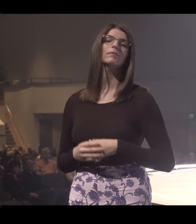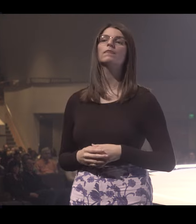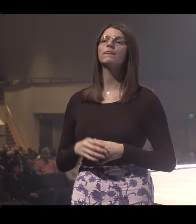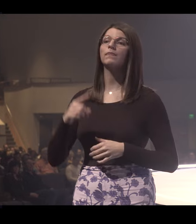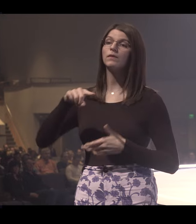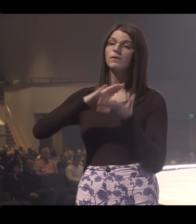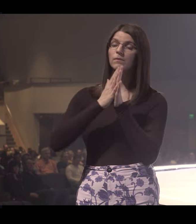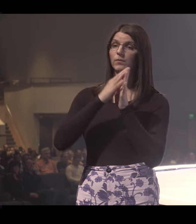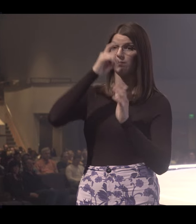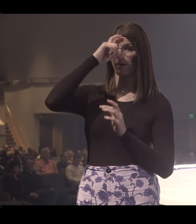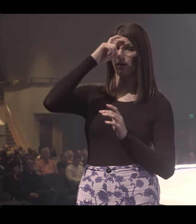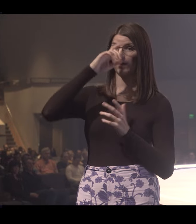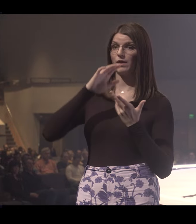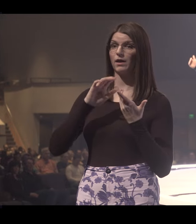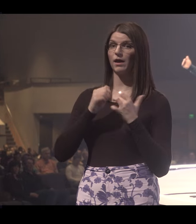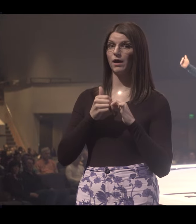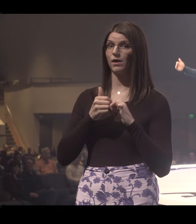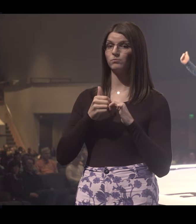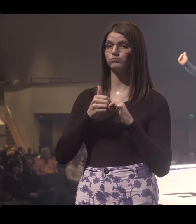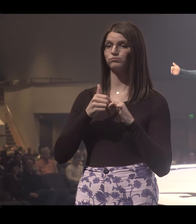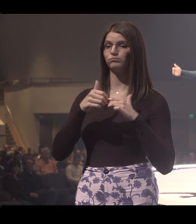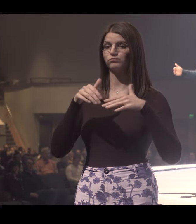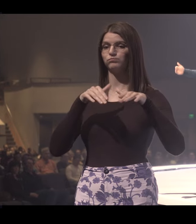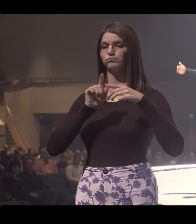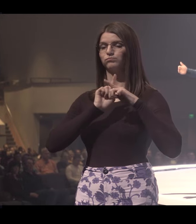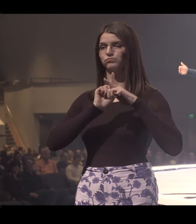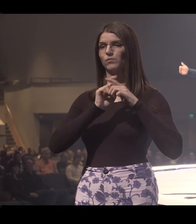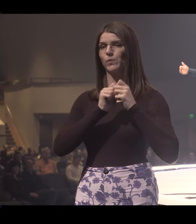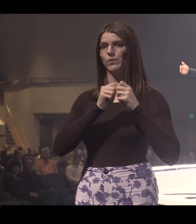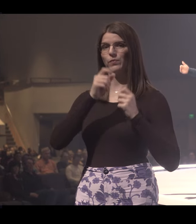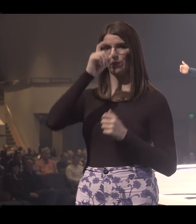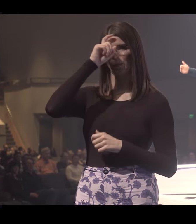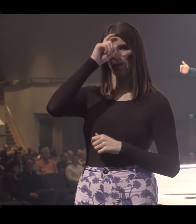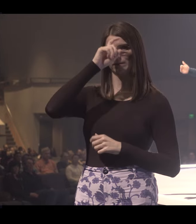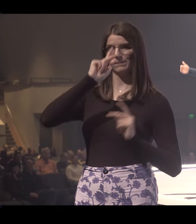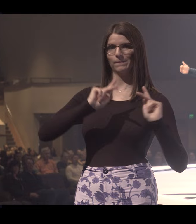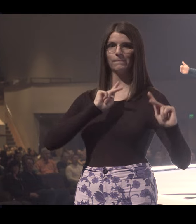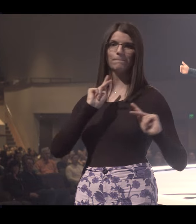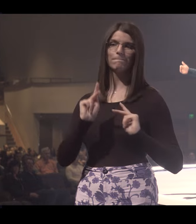Become wise by walking with the wise.